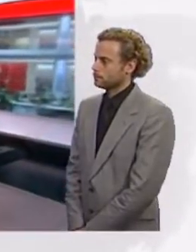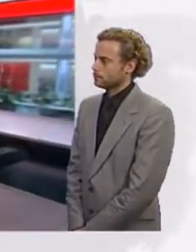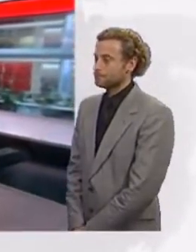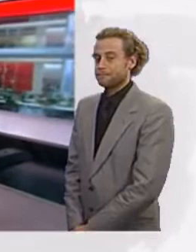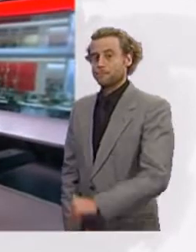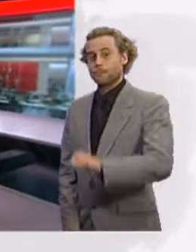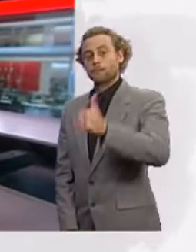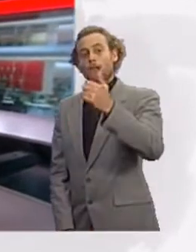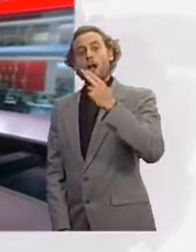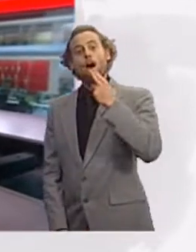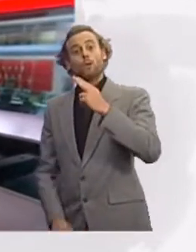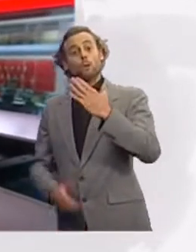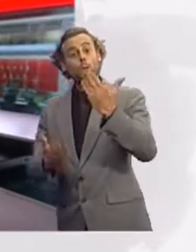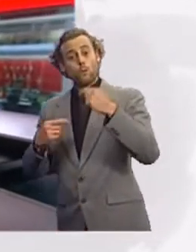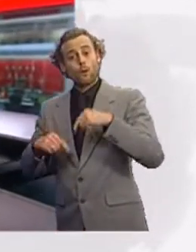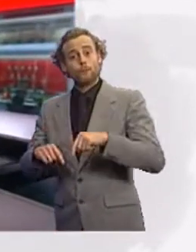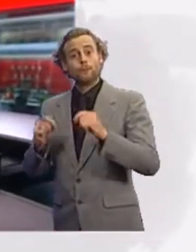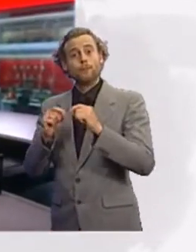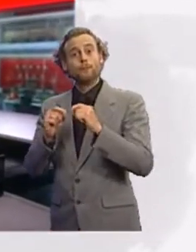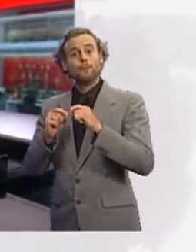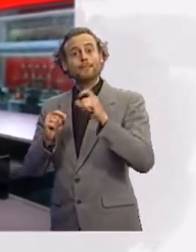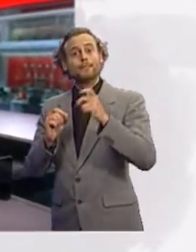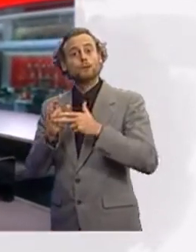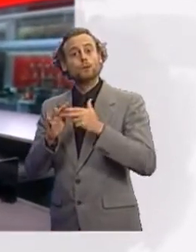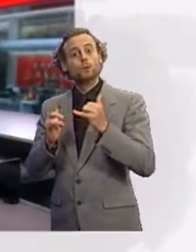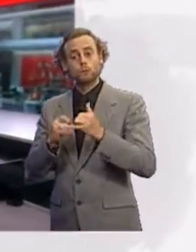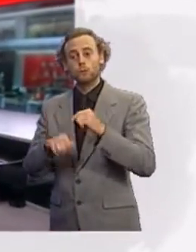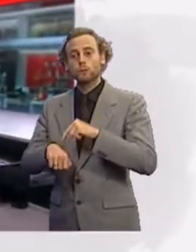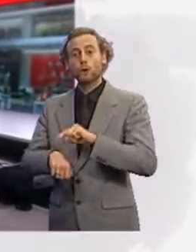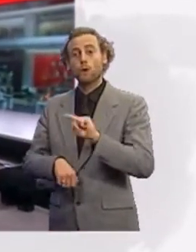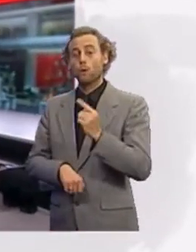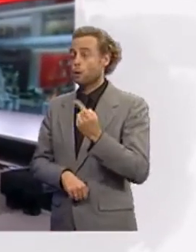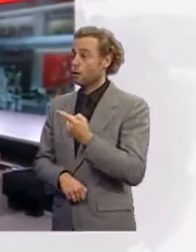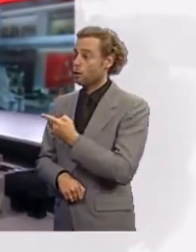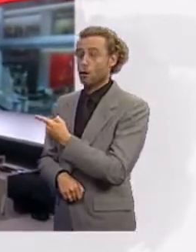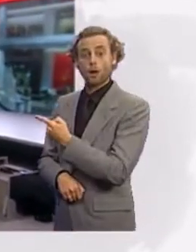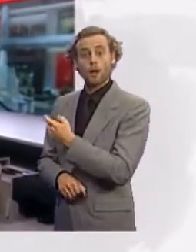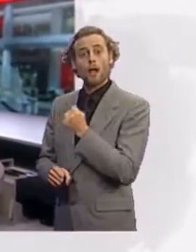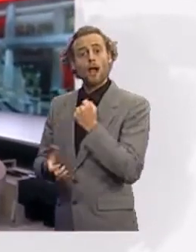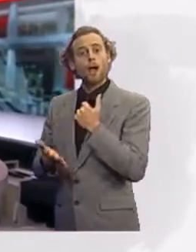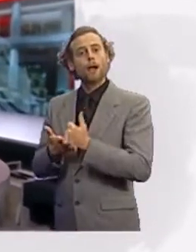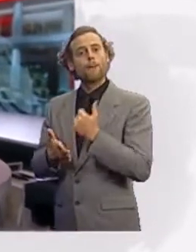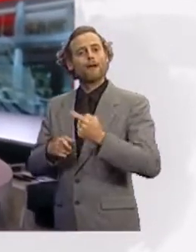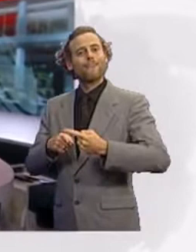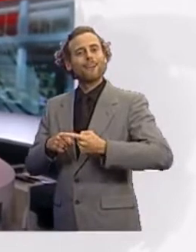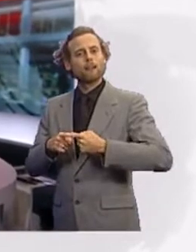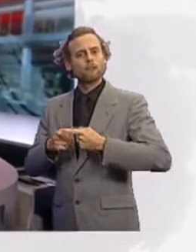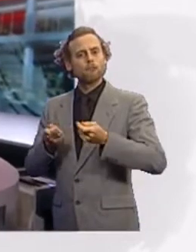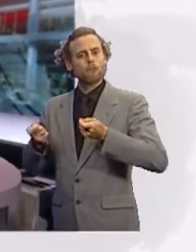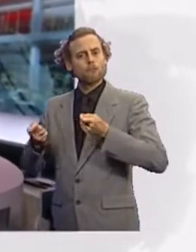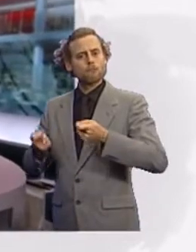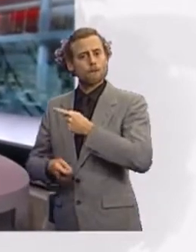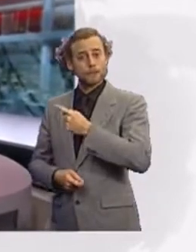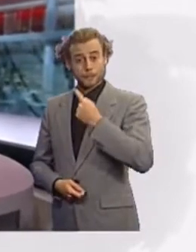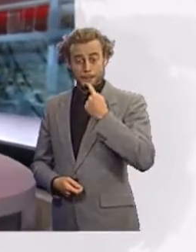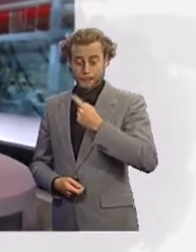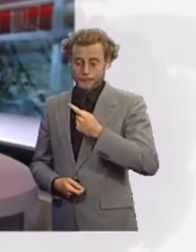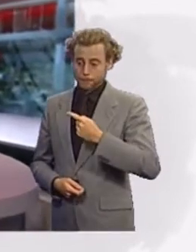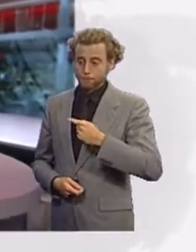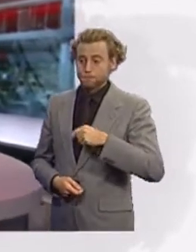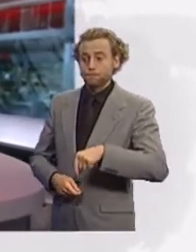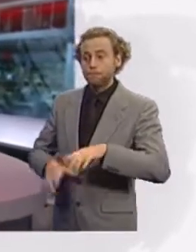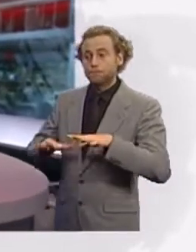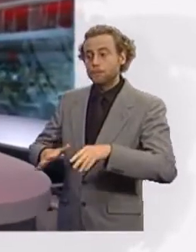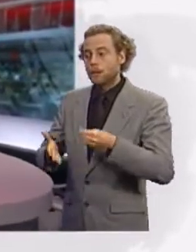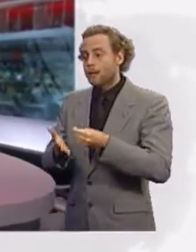Good afternoon and welcome to the BBC News at 1. The Governor of the Bank of England is warning that the UK economy is facing a choppy recovery with